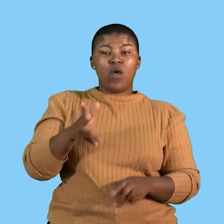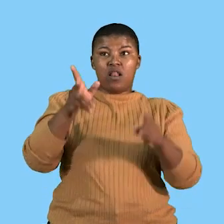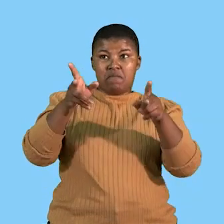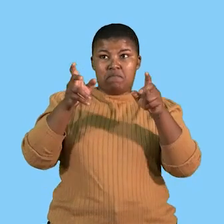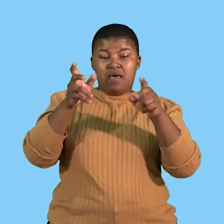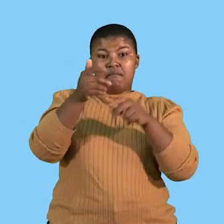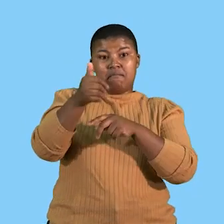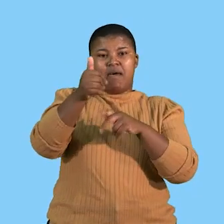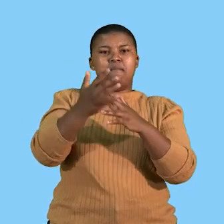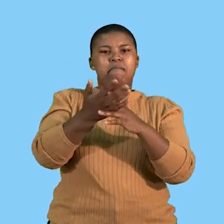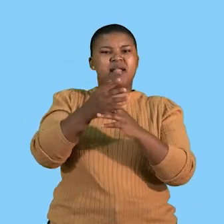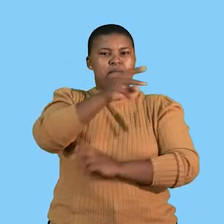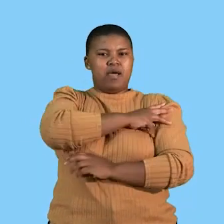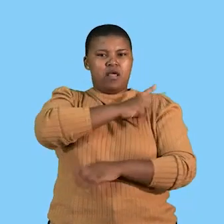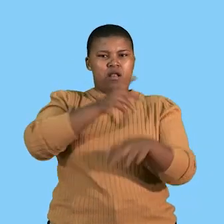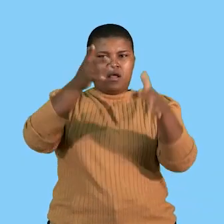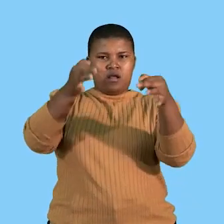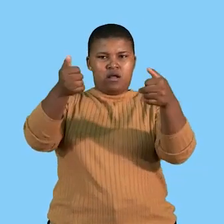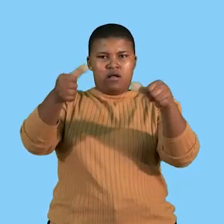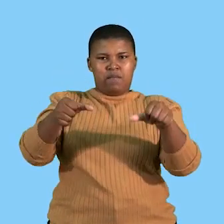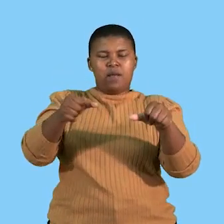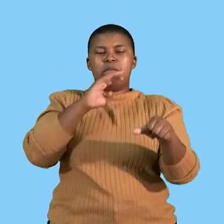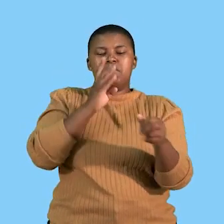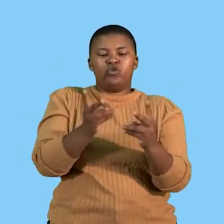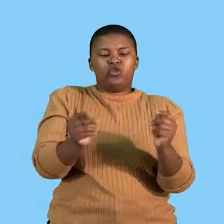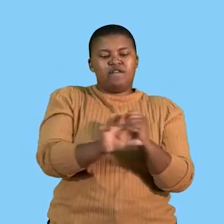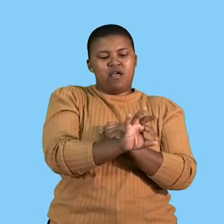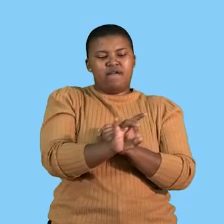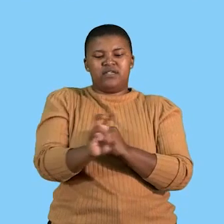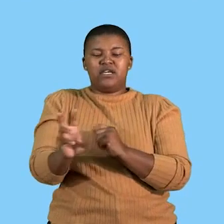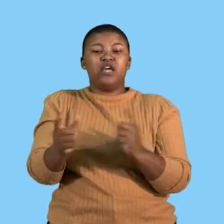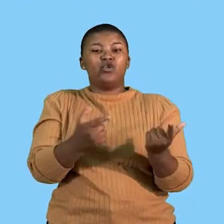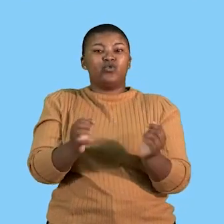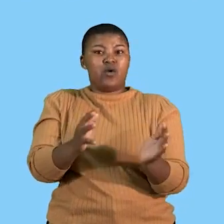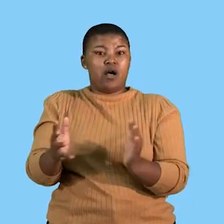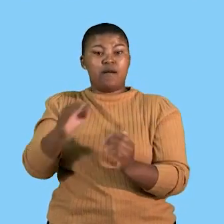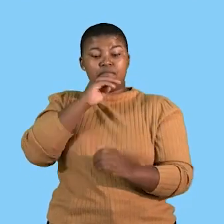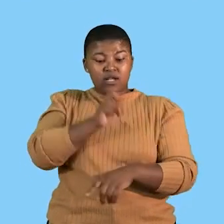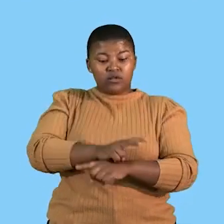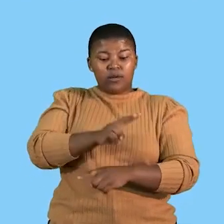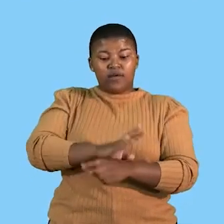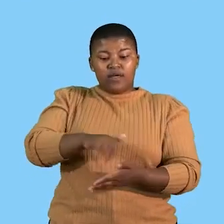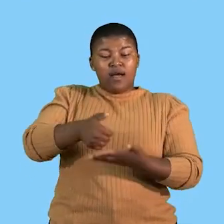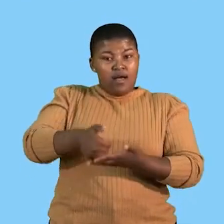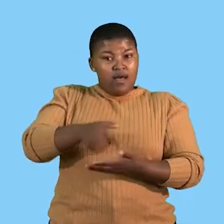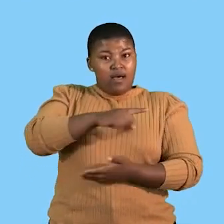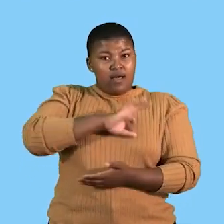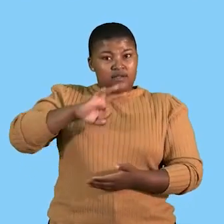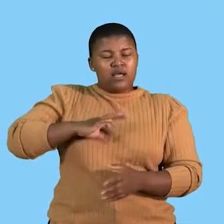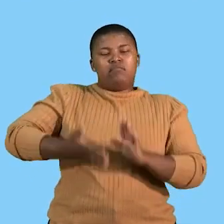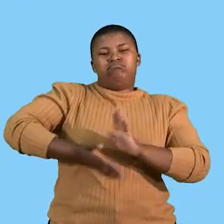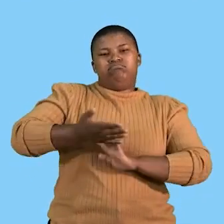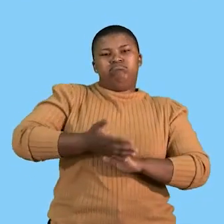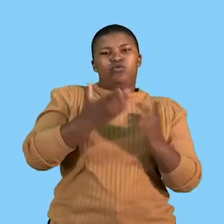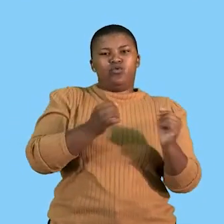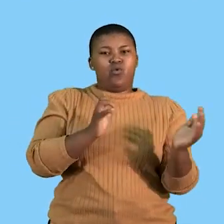take the tactical decisions and break it down into day to day tasks. So they will help the employees